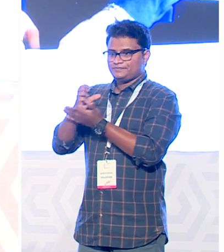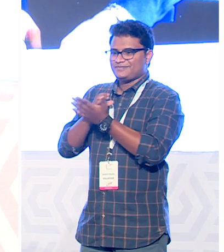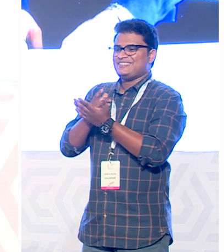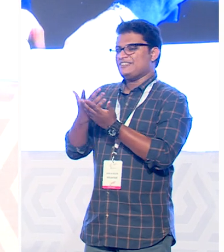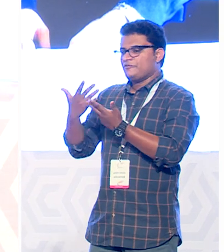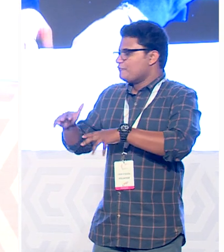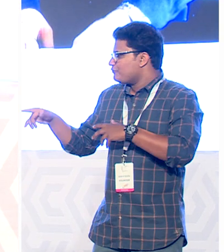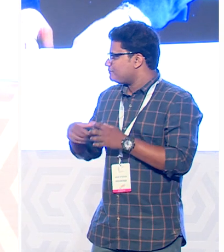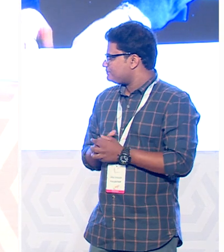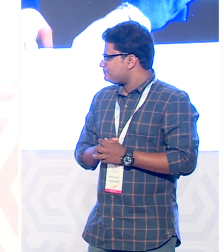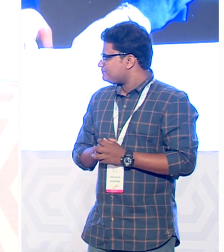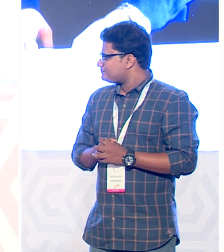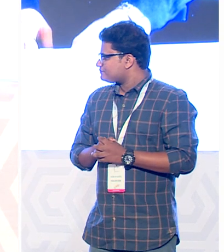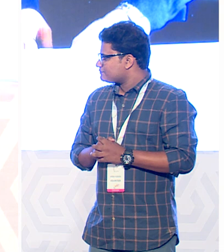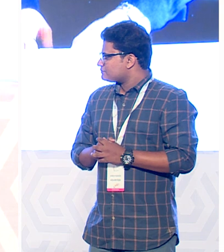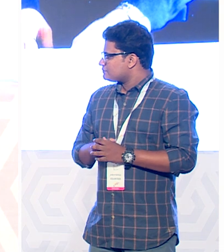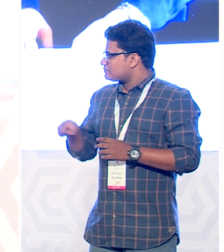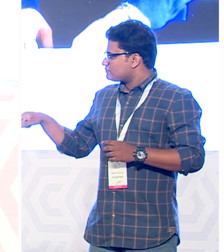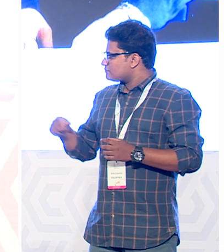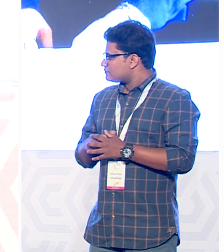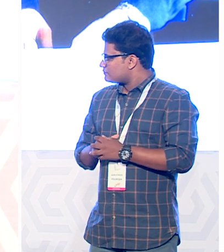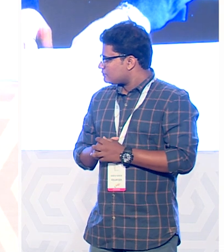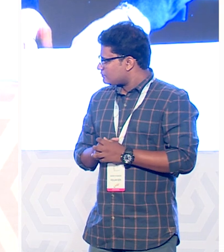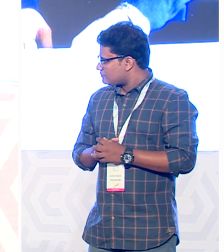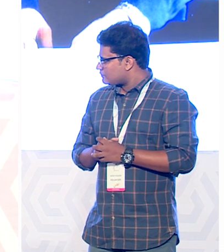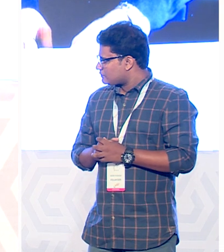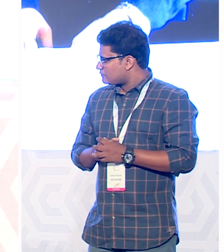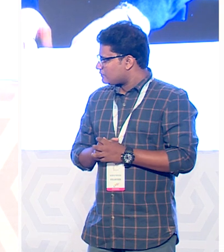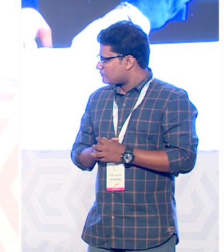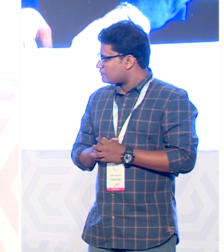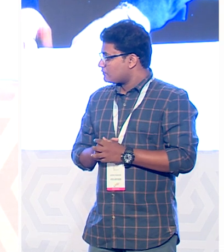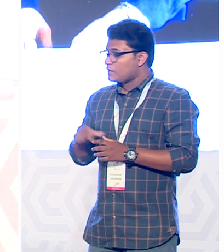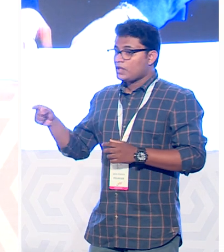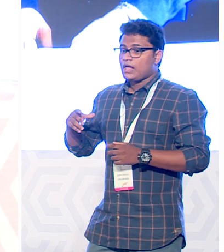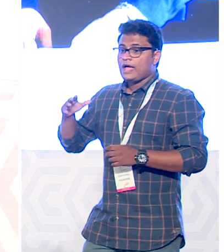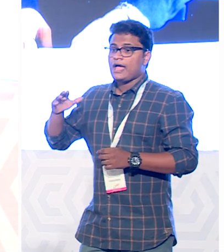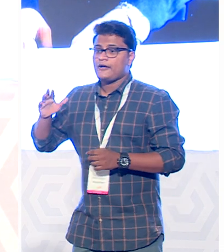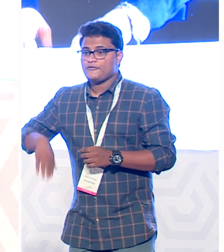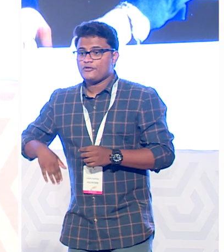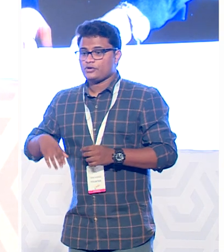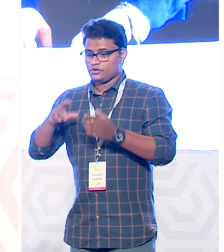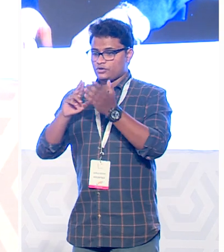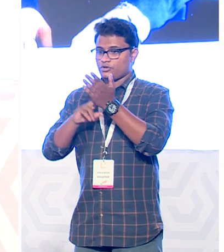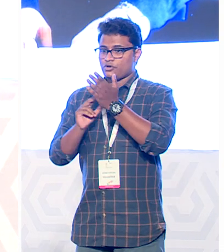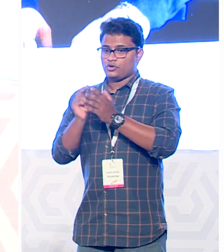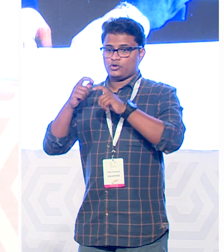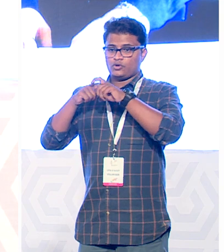I have a rare neurological disorder termed as ataxia